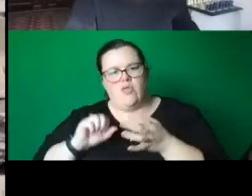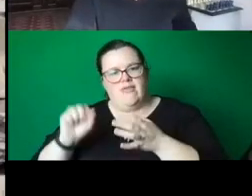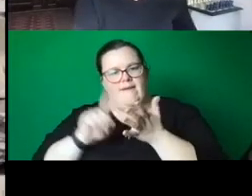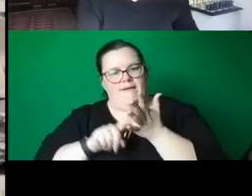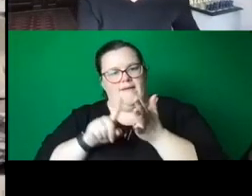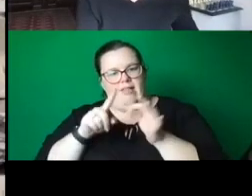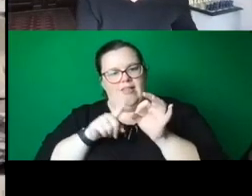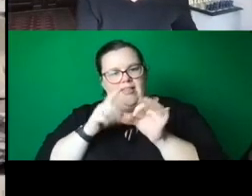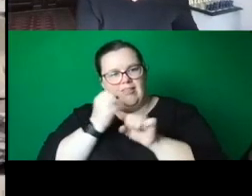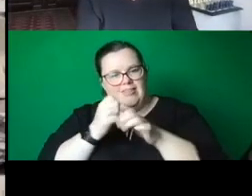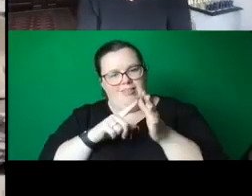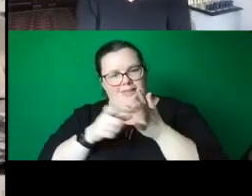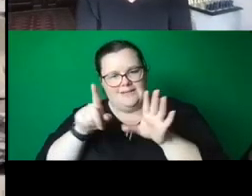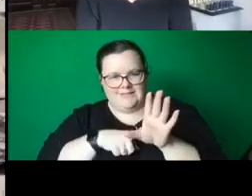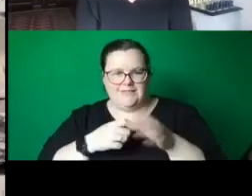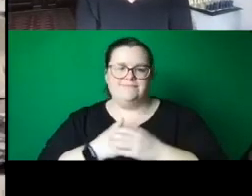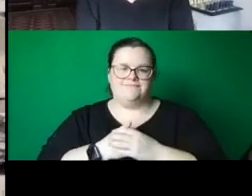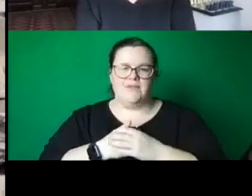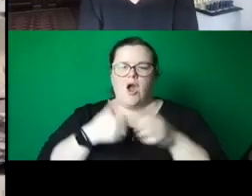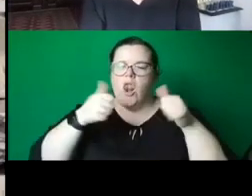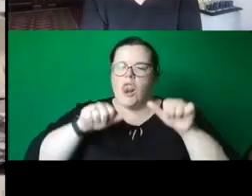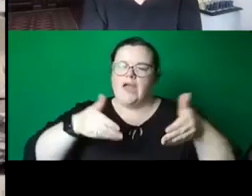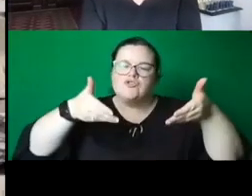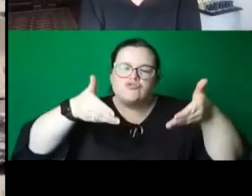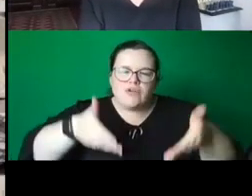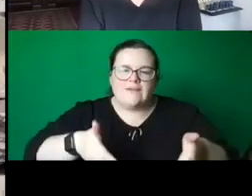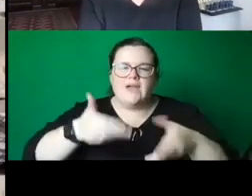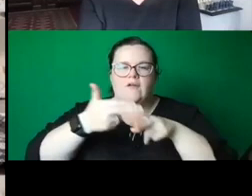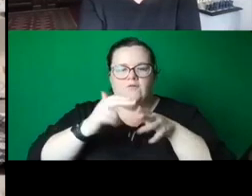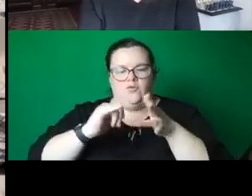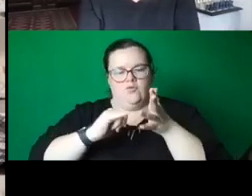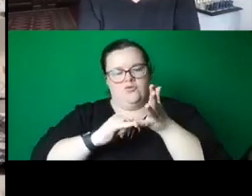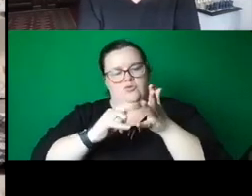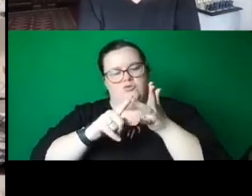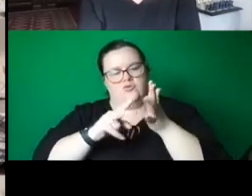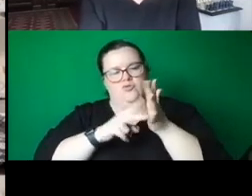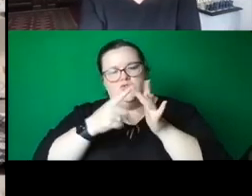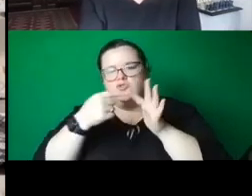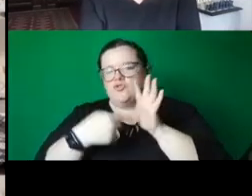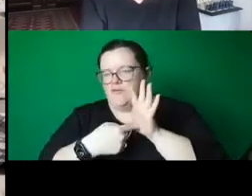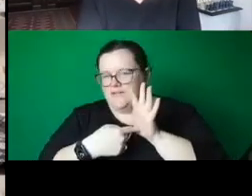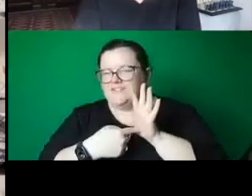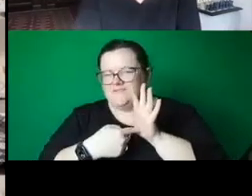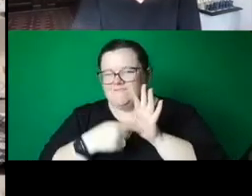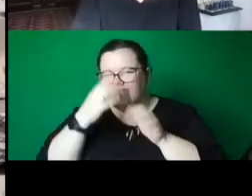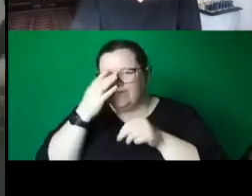A graveyard of Soviet monuments, and how are they relevant now? Looking at them, what can we learn?